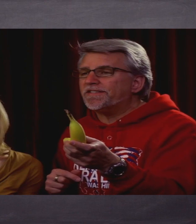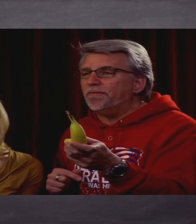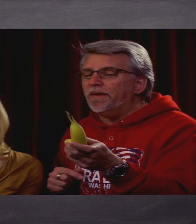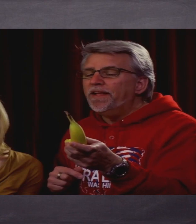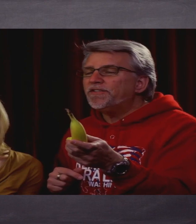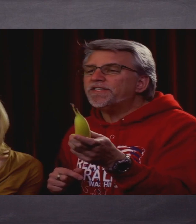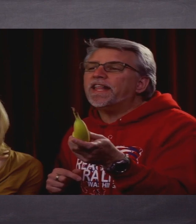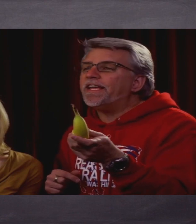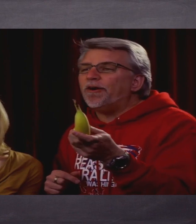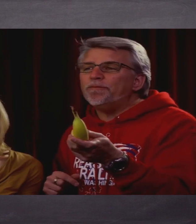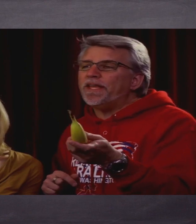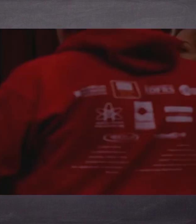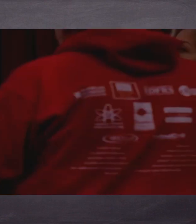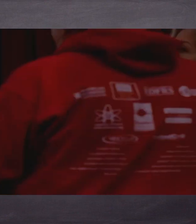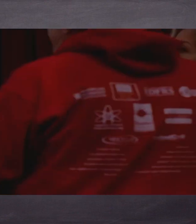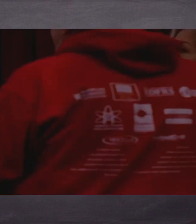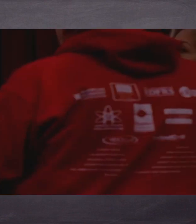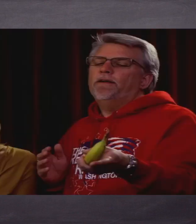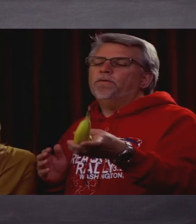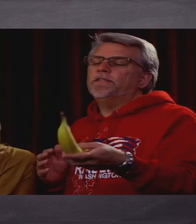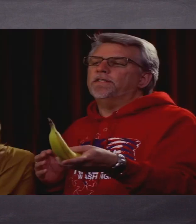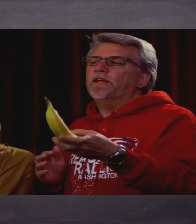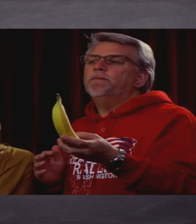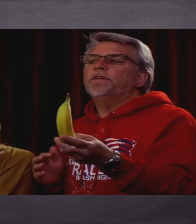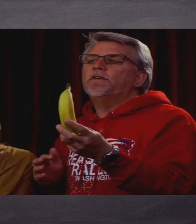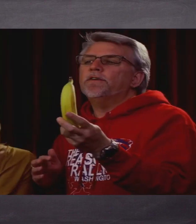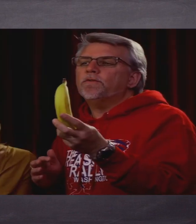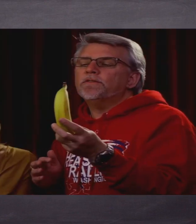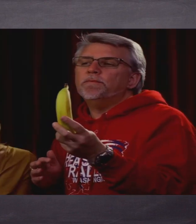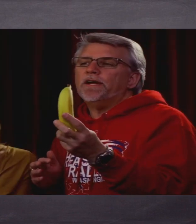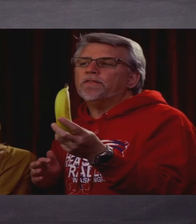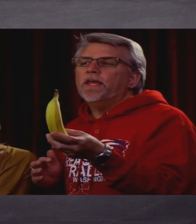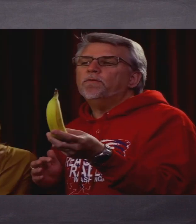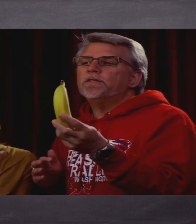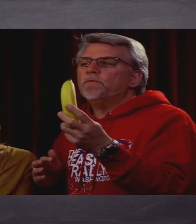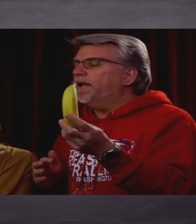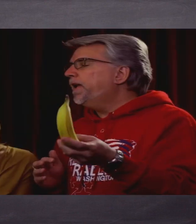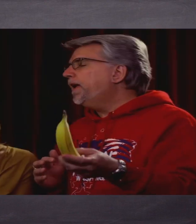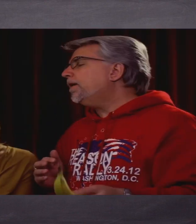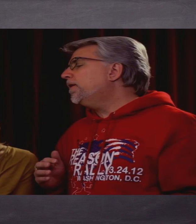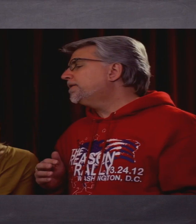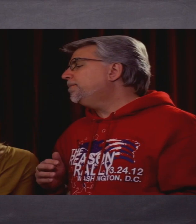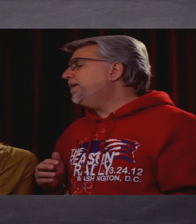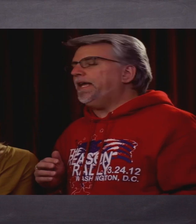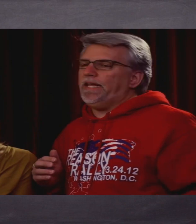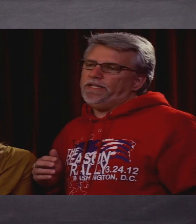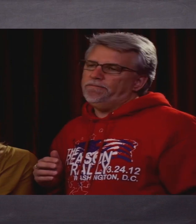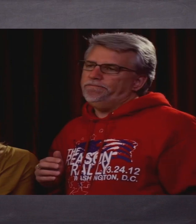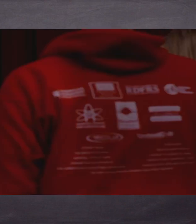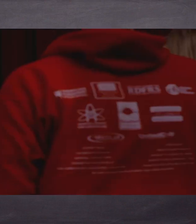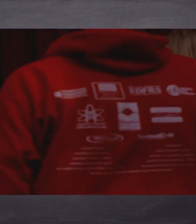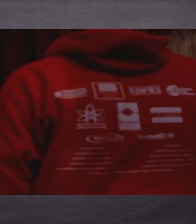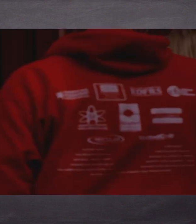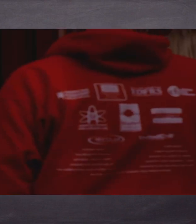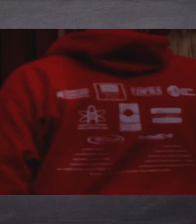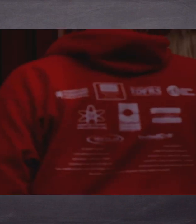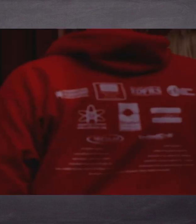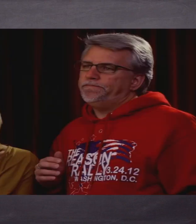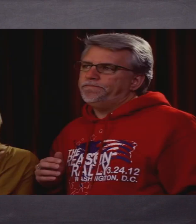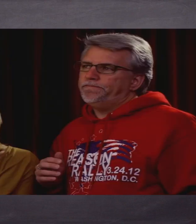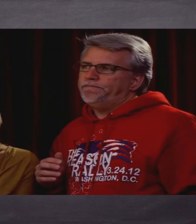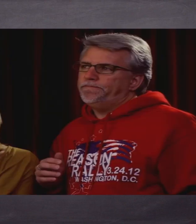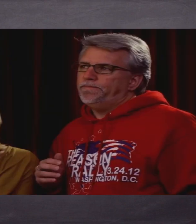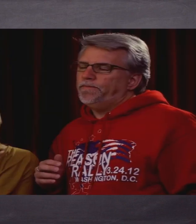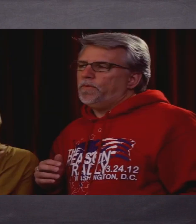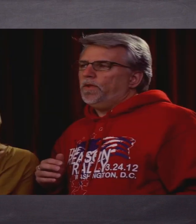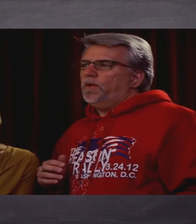system, just like Homeland Security. Watch this. I'm going to turn it towards the mouth. And what does it want? It wants to be eaten. Unlike the babies.